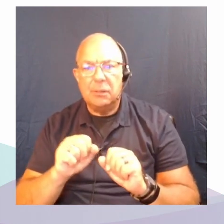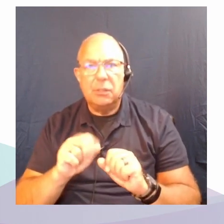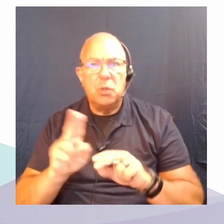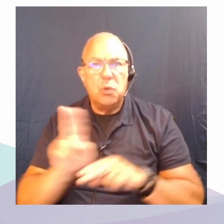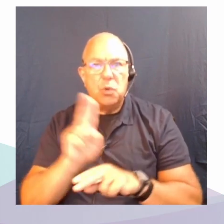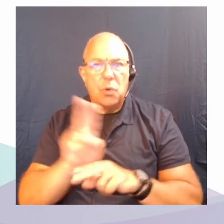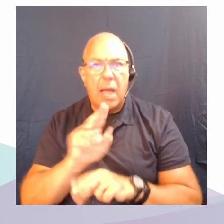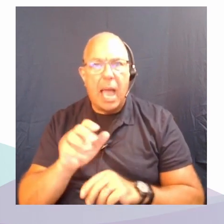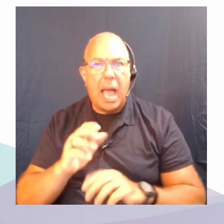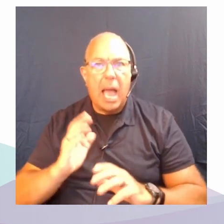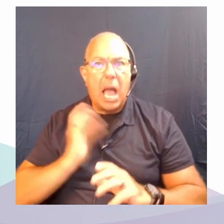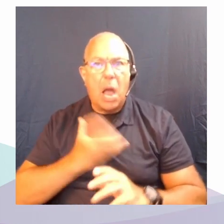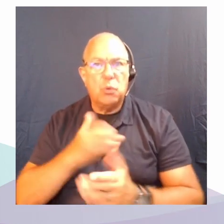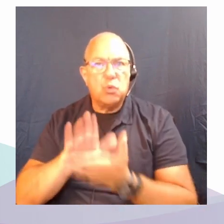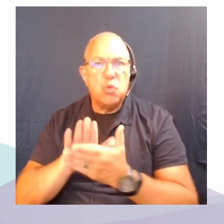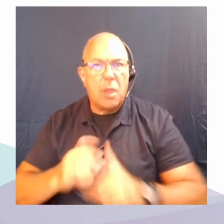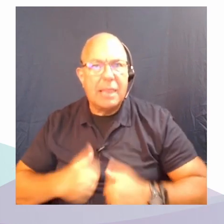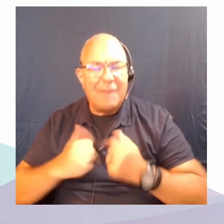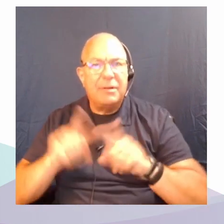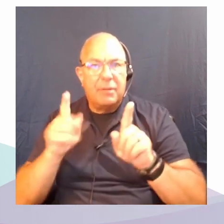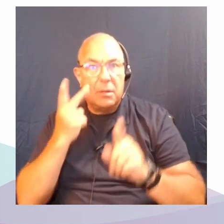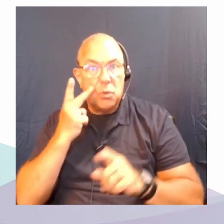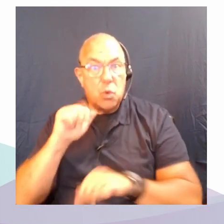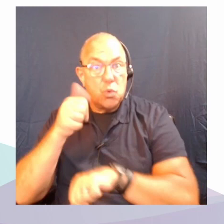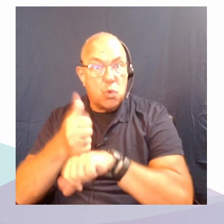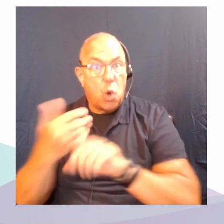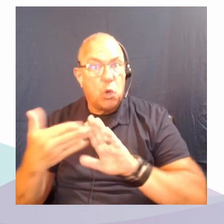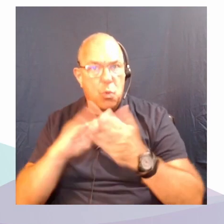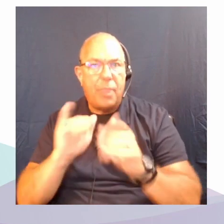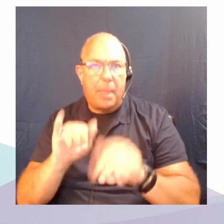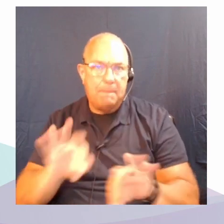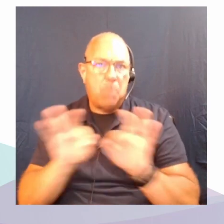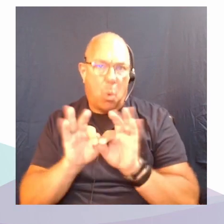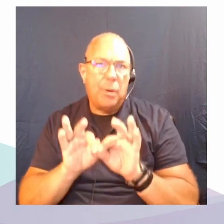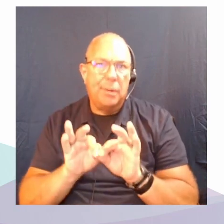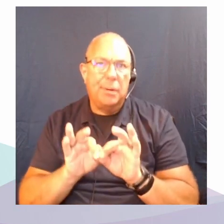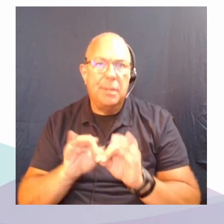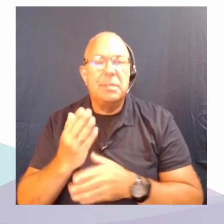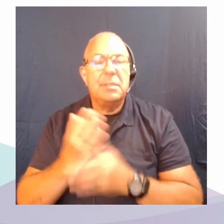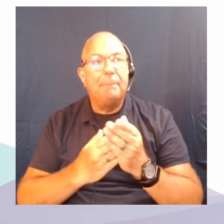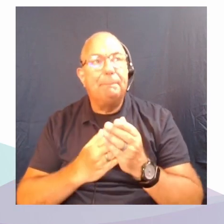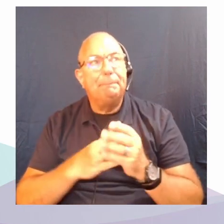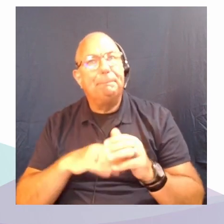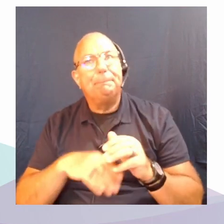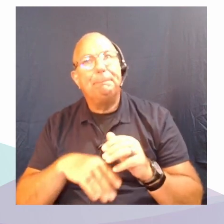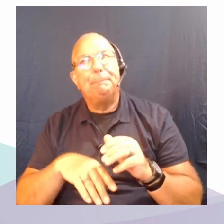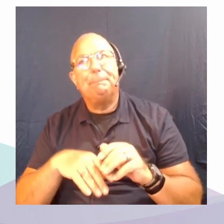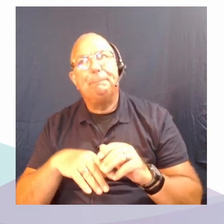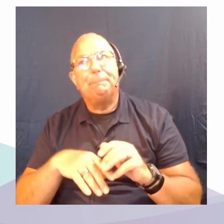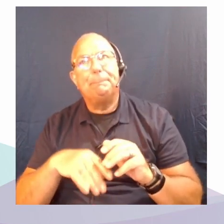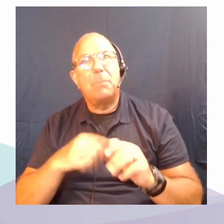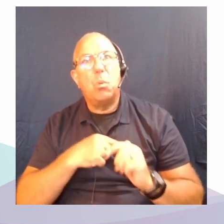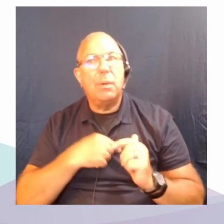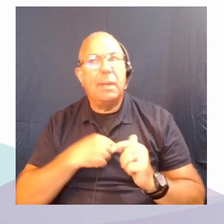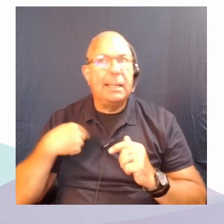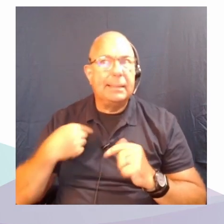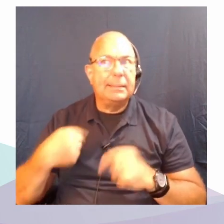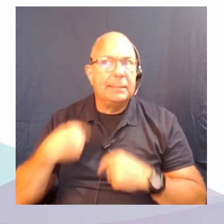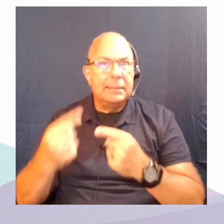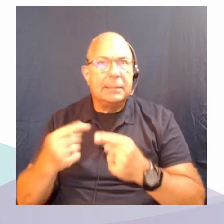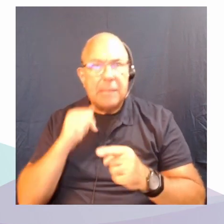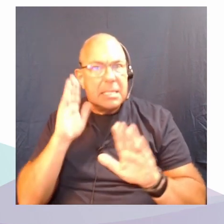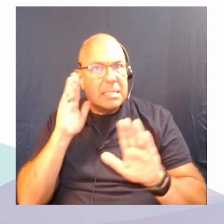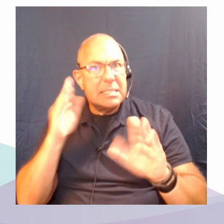creation of a community was a really important thing some of some of the things that we've done don't sound revolutionary but